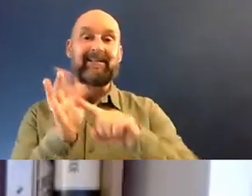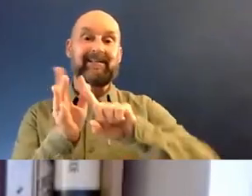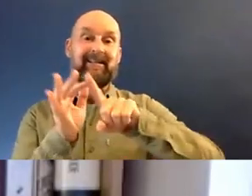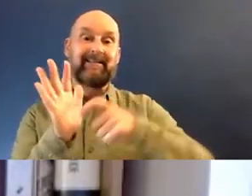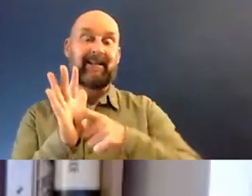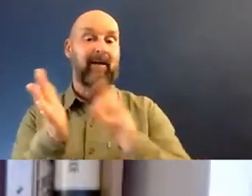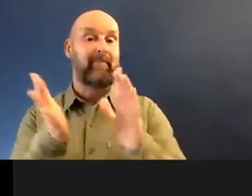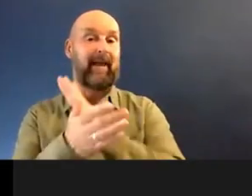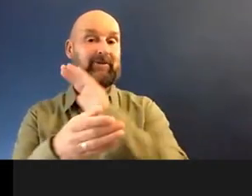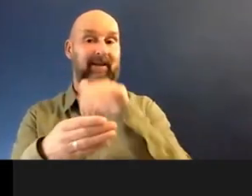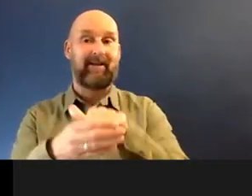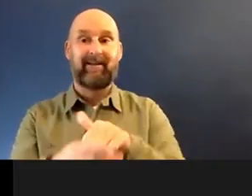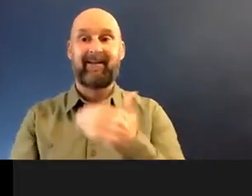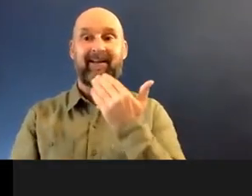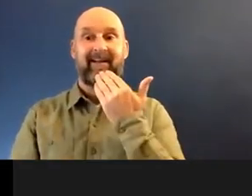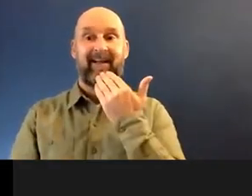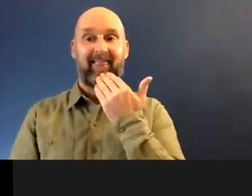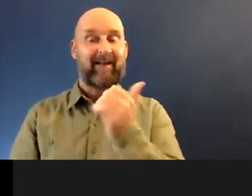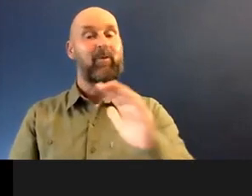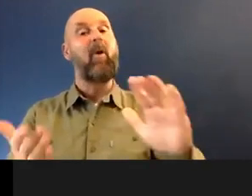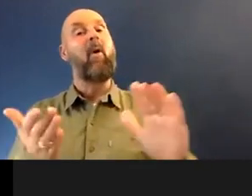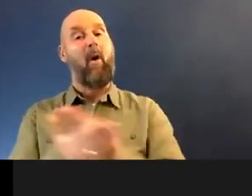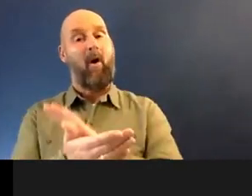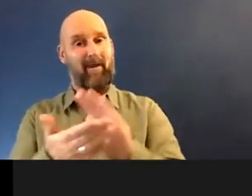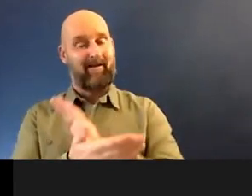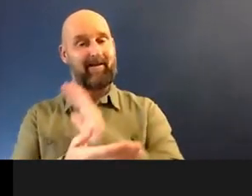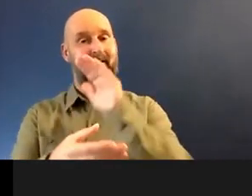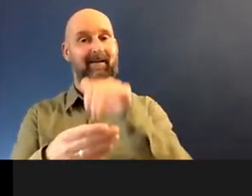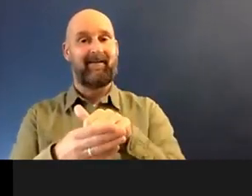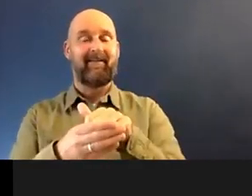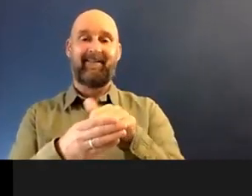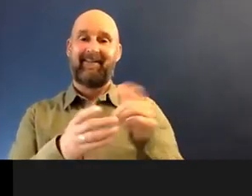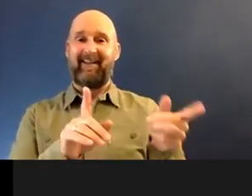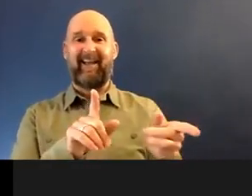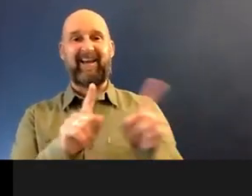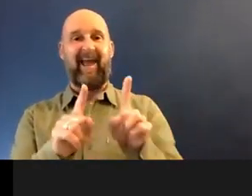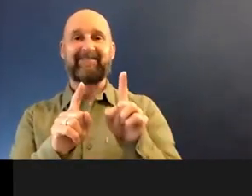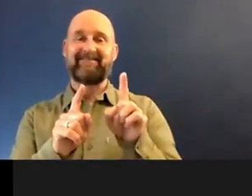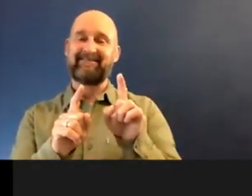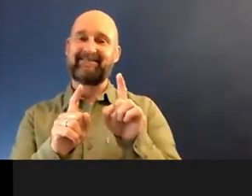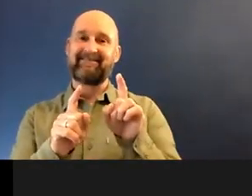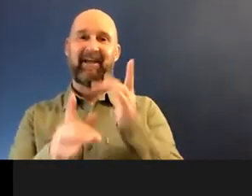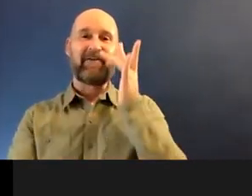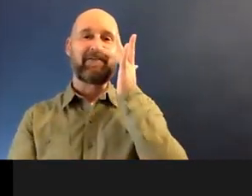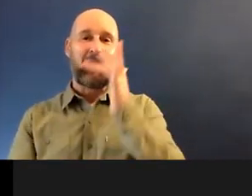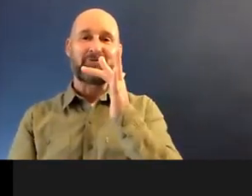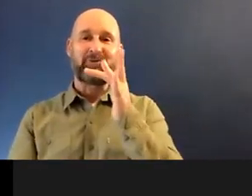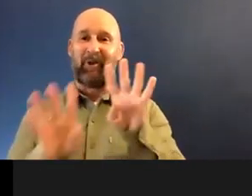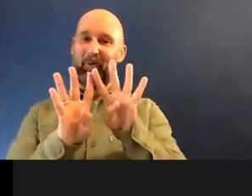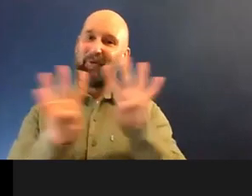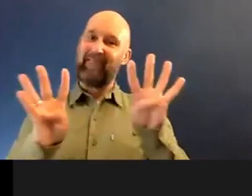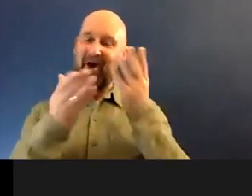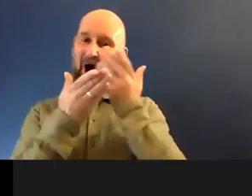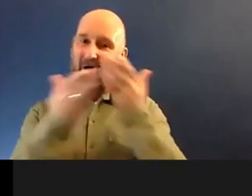have you with us. Thank you. It's an honour to be standing next to, well, virtually standing next to a bunch of honoured